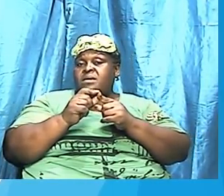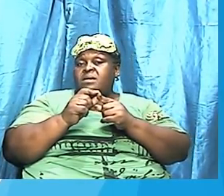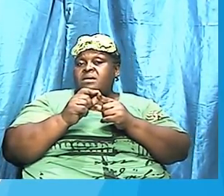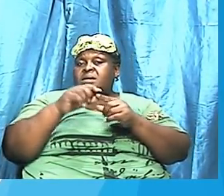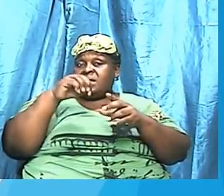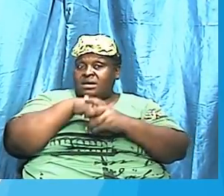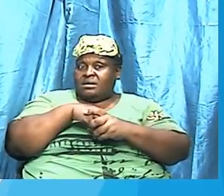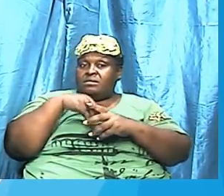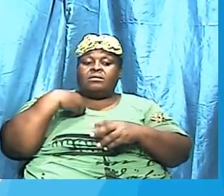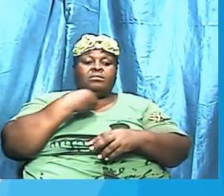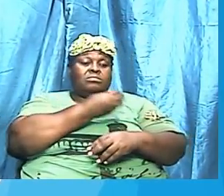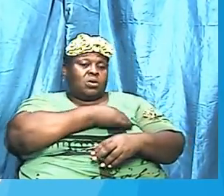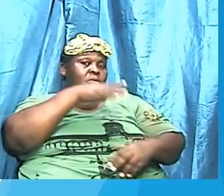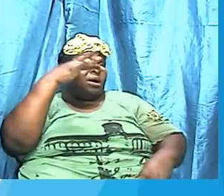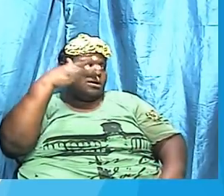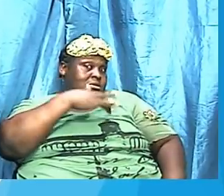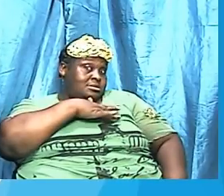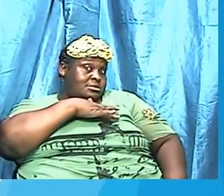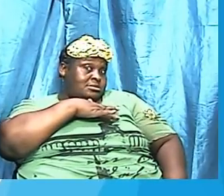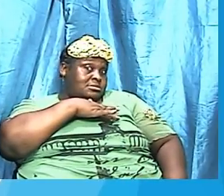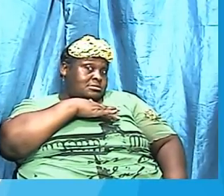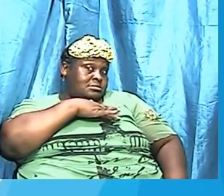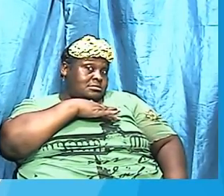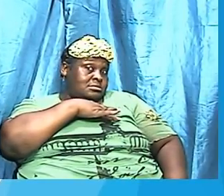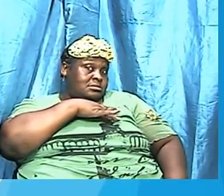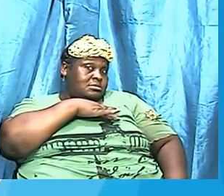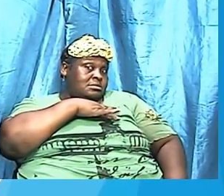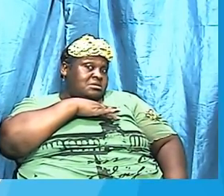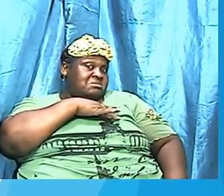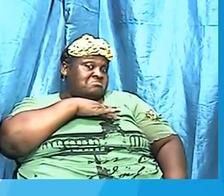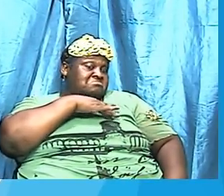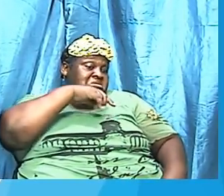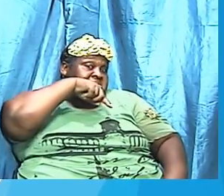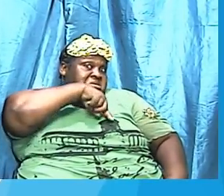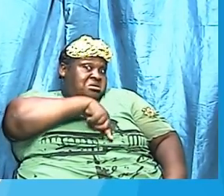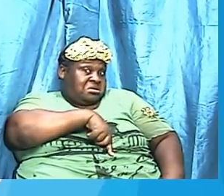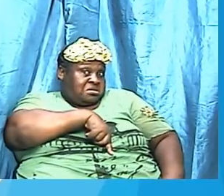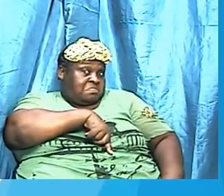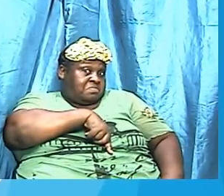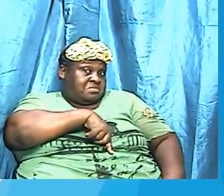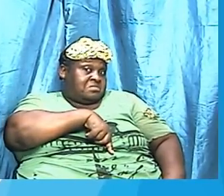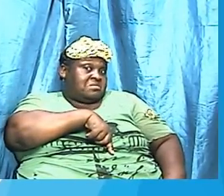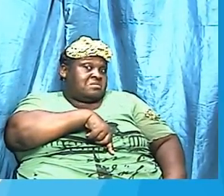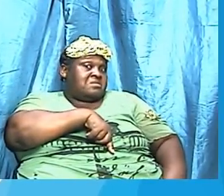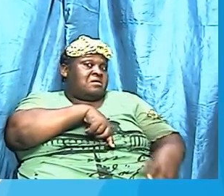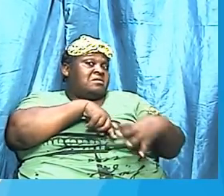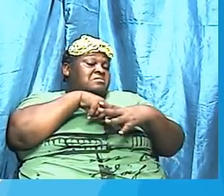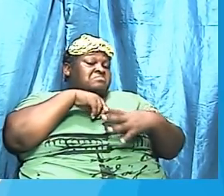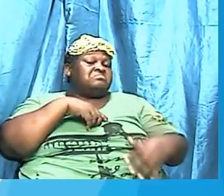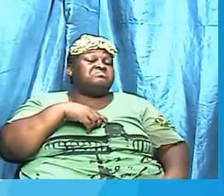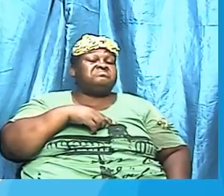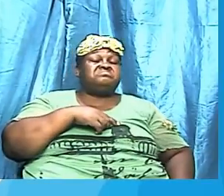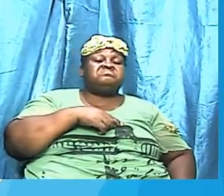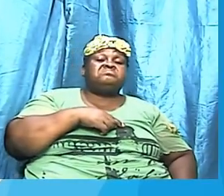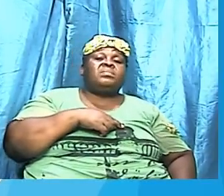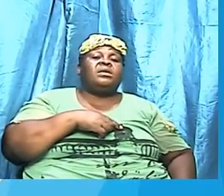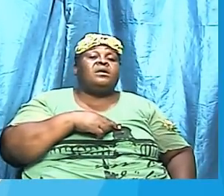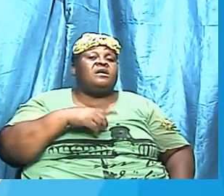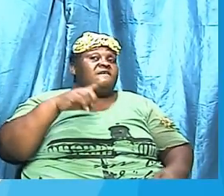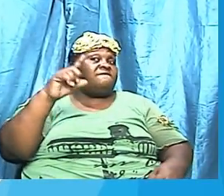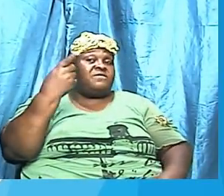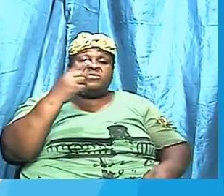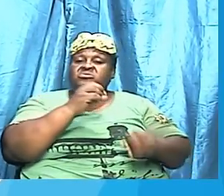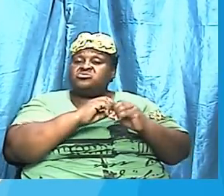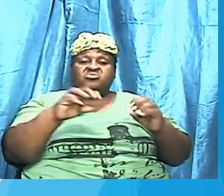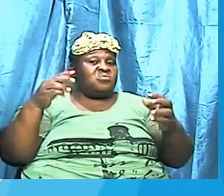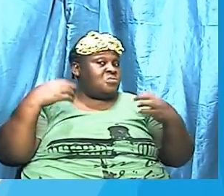bosom, resting deep on the inside of our being. If we don't first have the